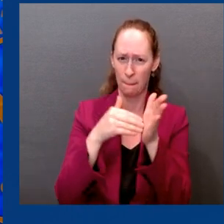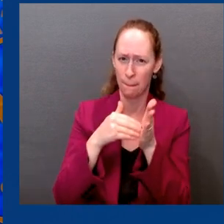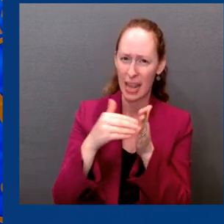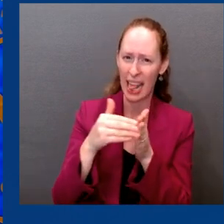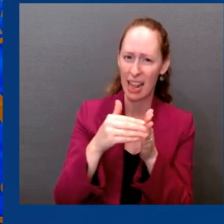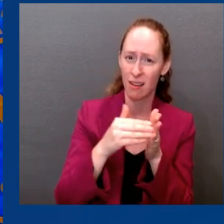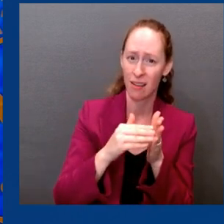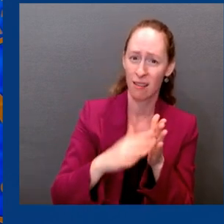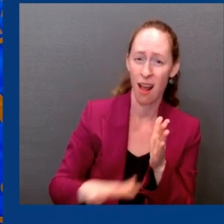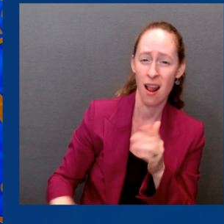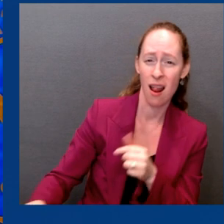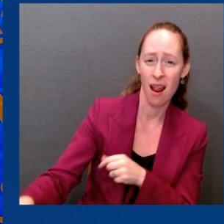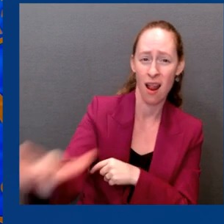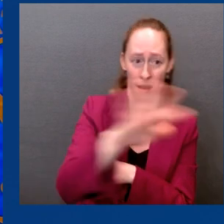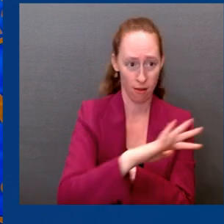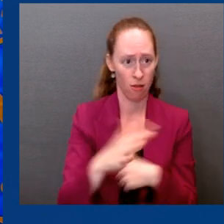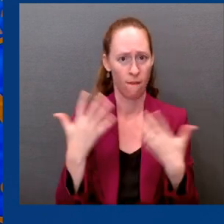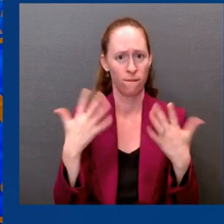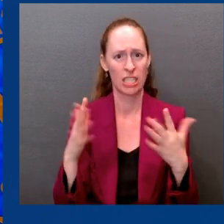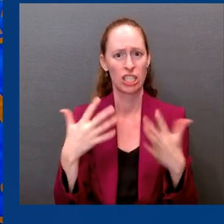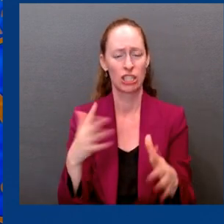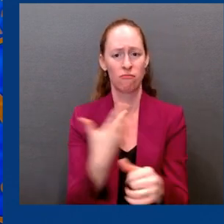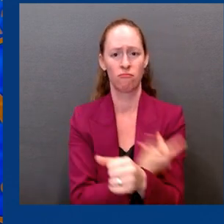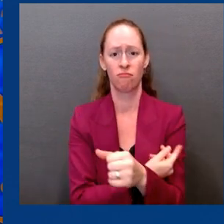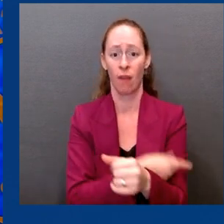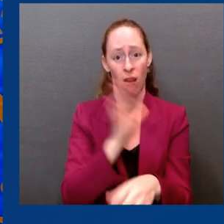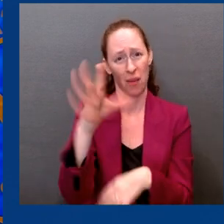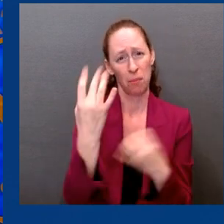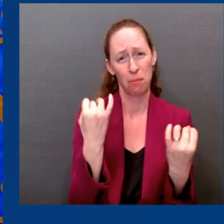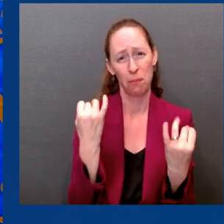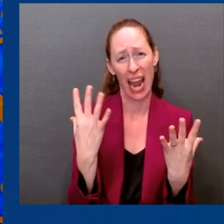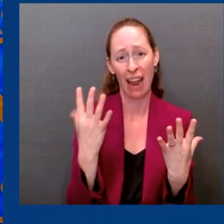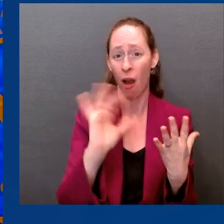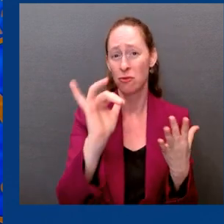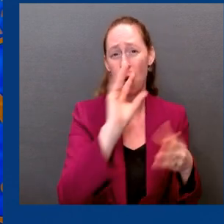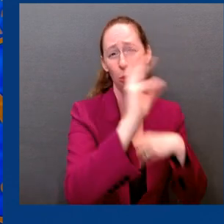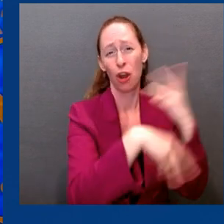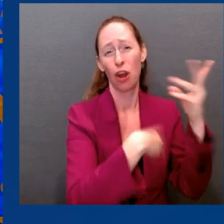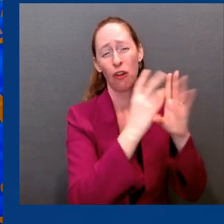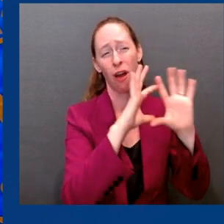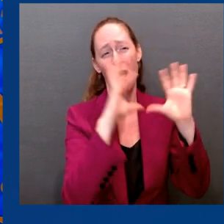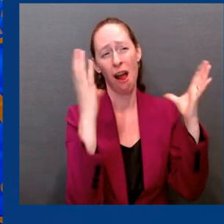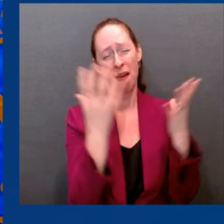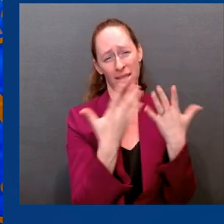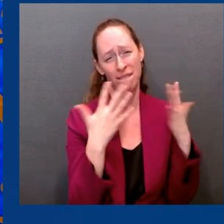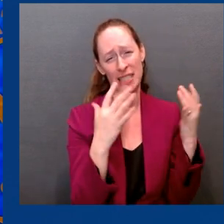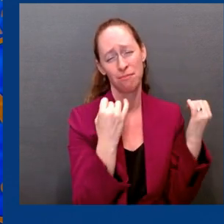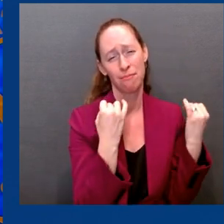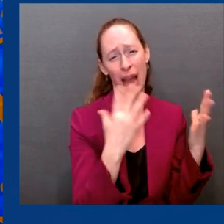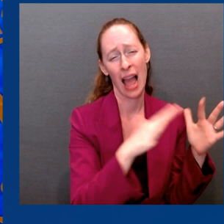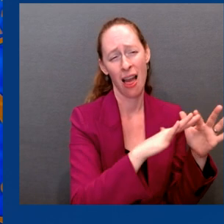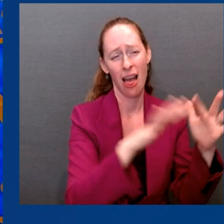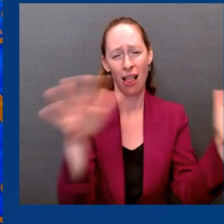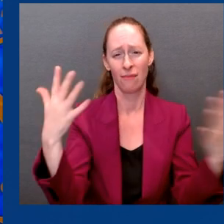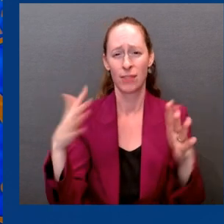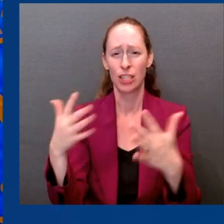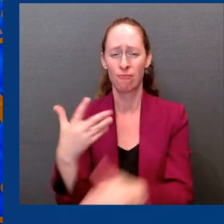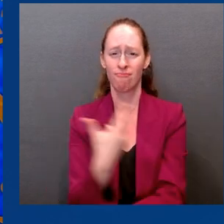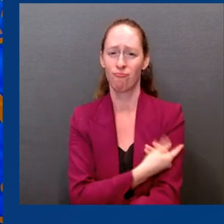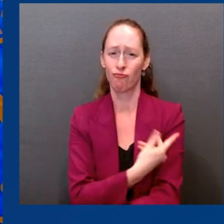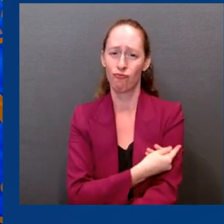Through robust safety monitoring systems, we now have an extensive body of safety data as good or better